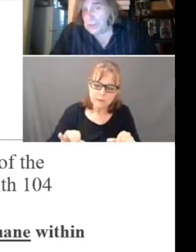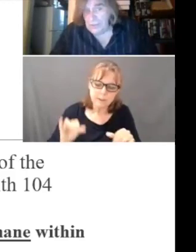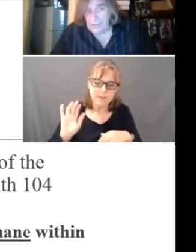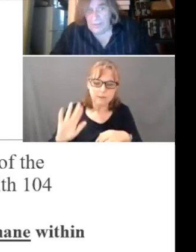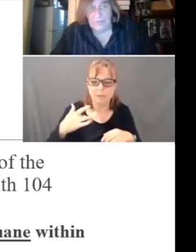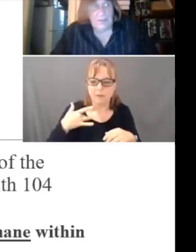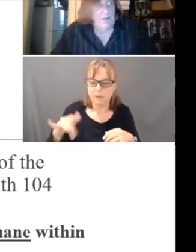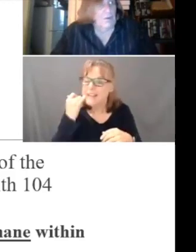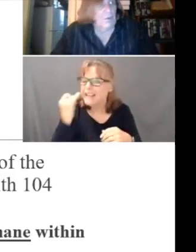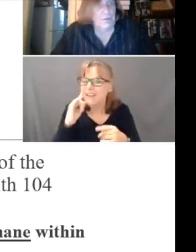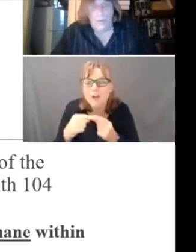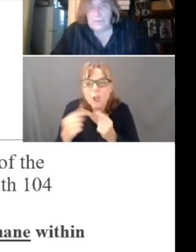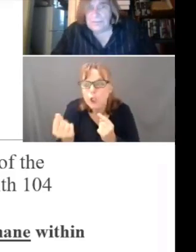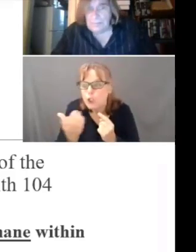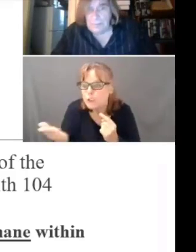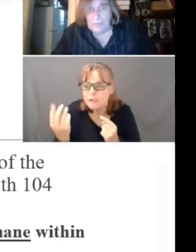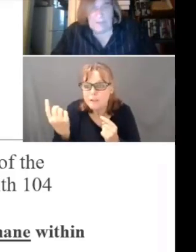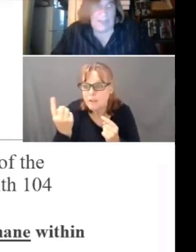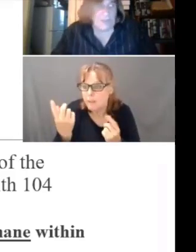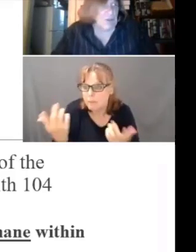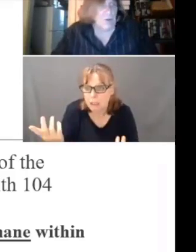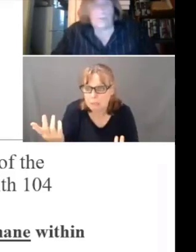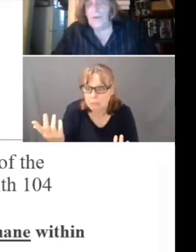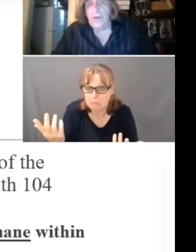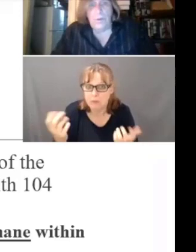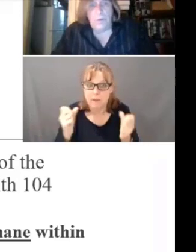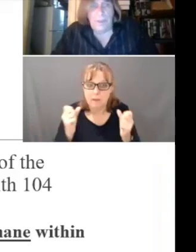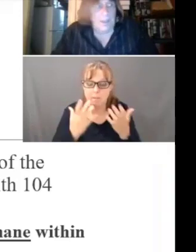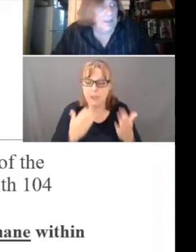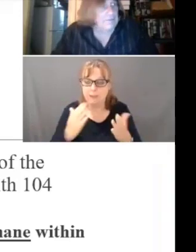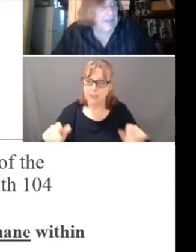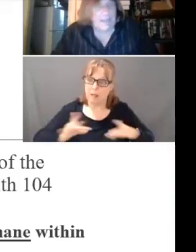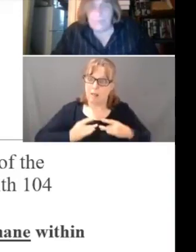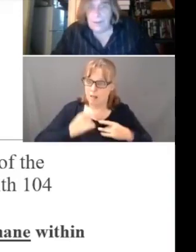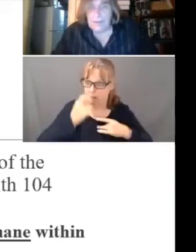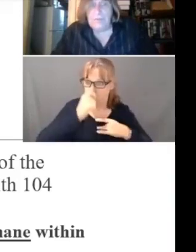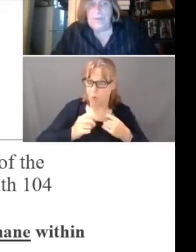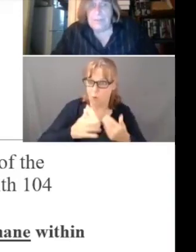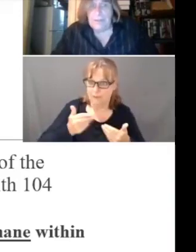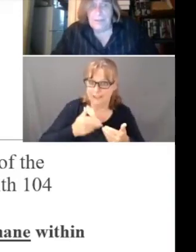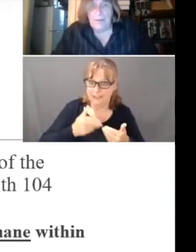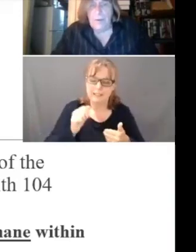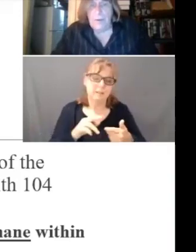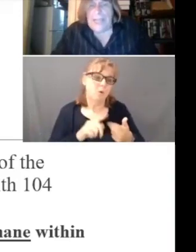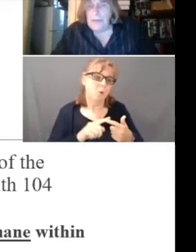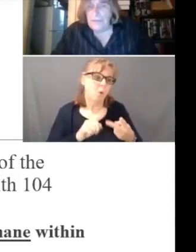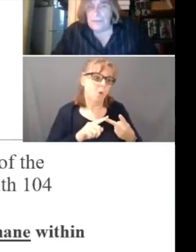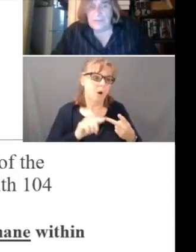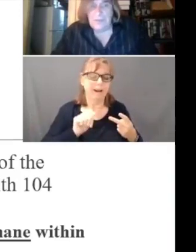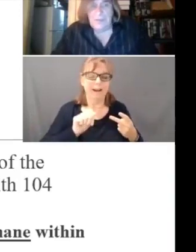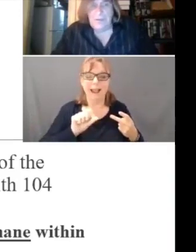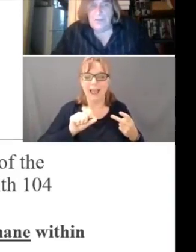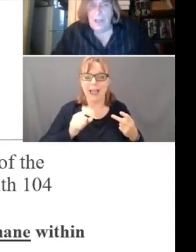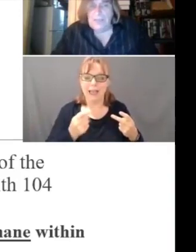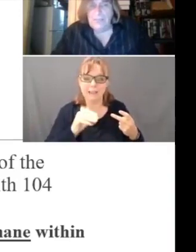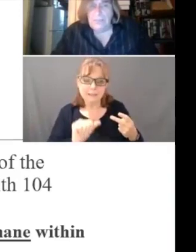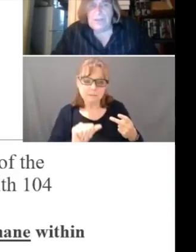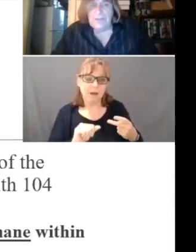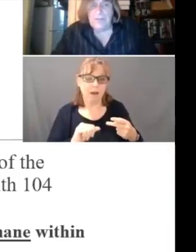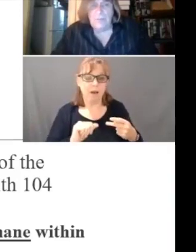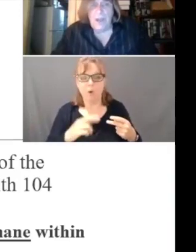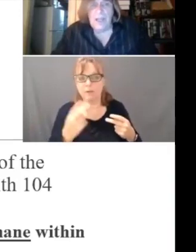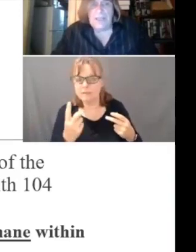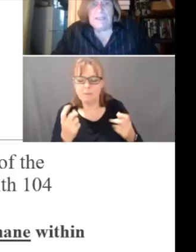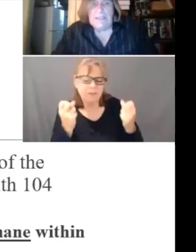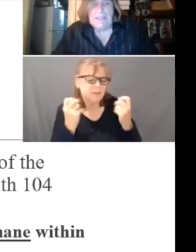is allergic to things, or they're more susceptible to catch a cold, or they have asthma, you name it, or allergies. There are lots of